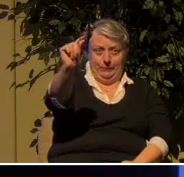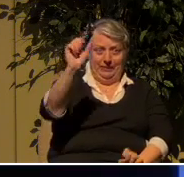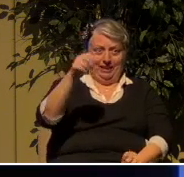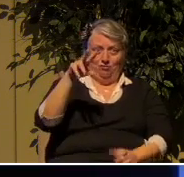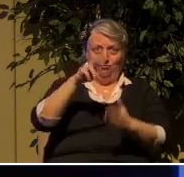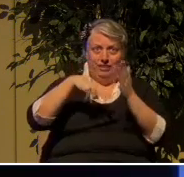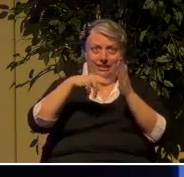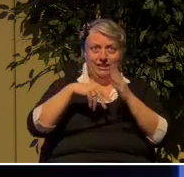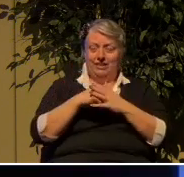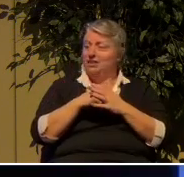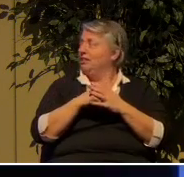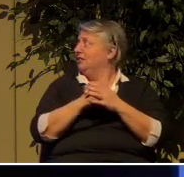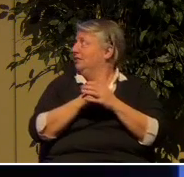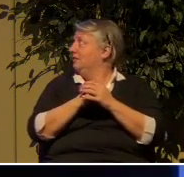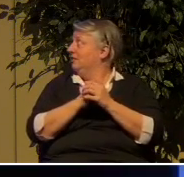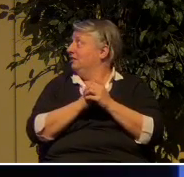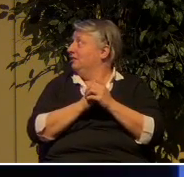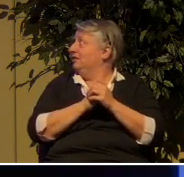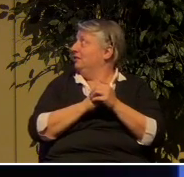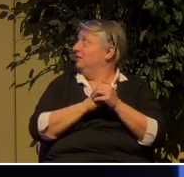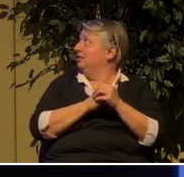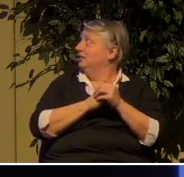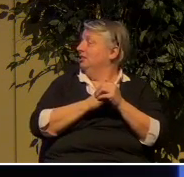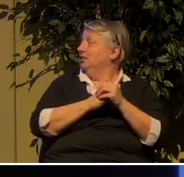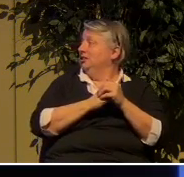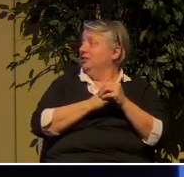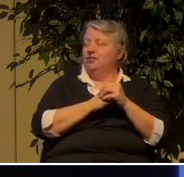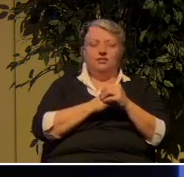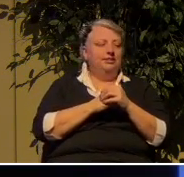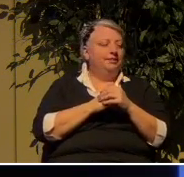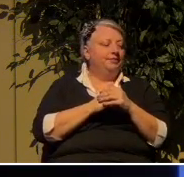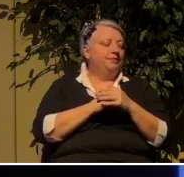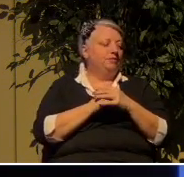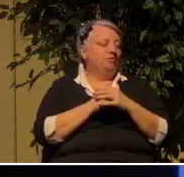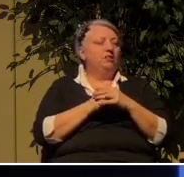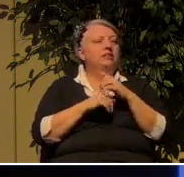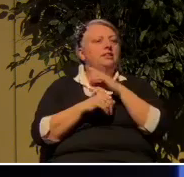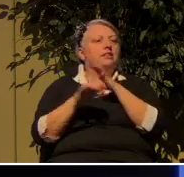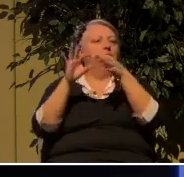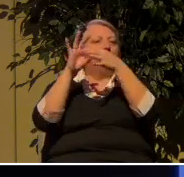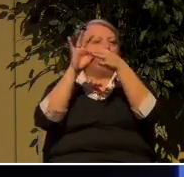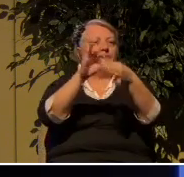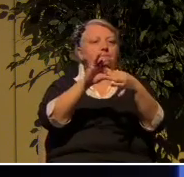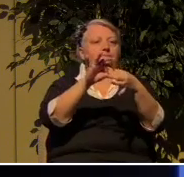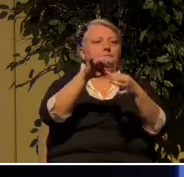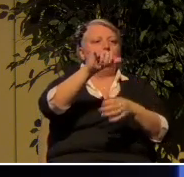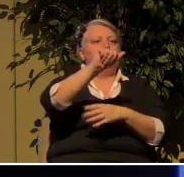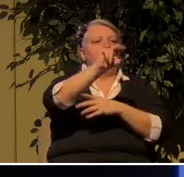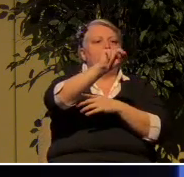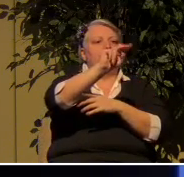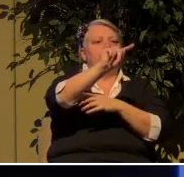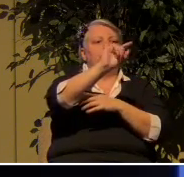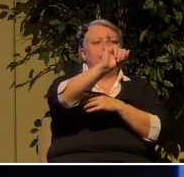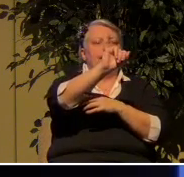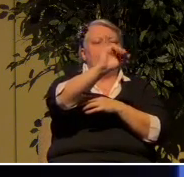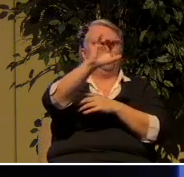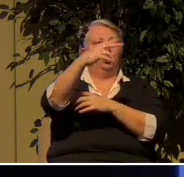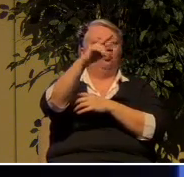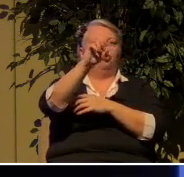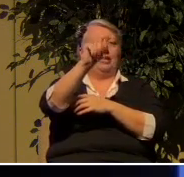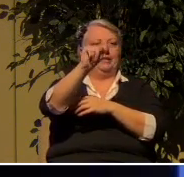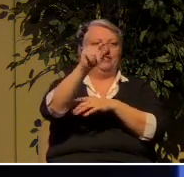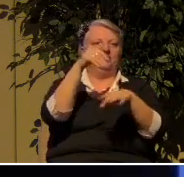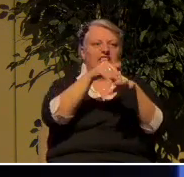Read it with me. Say it out loud. This is in the context of the coming of the Antichrist when the whole world is going to be